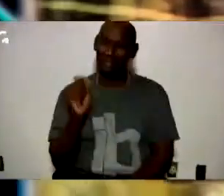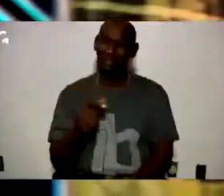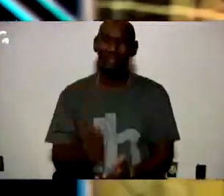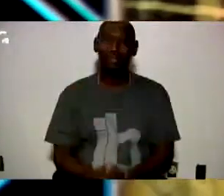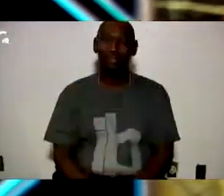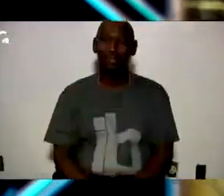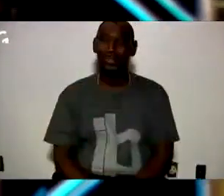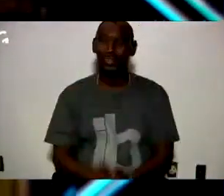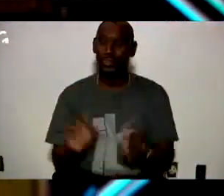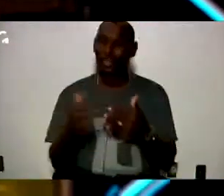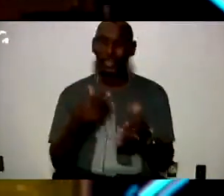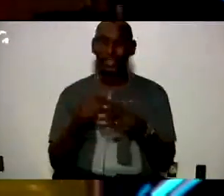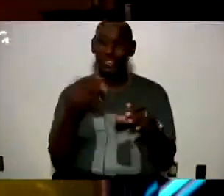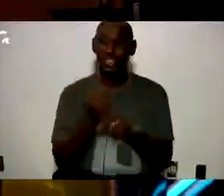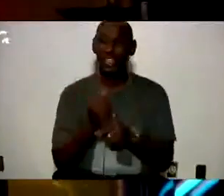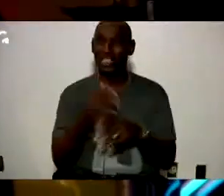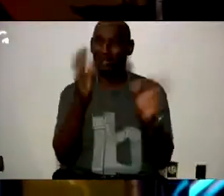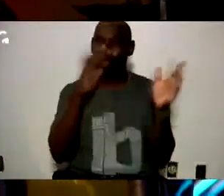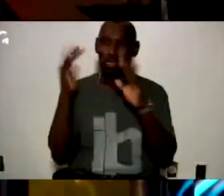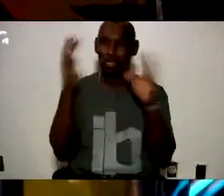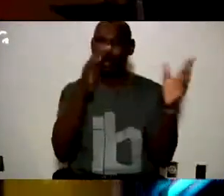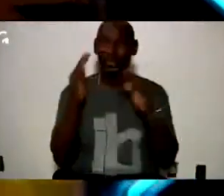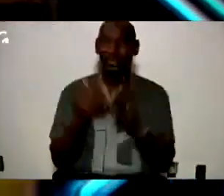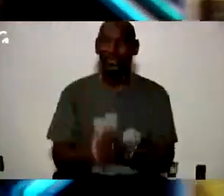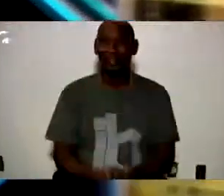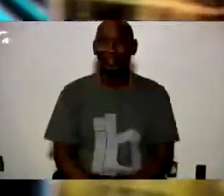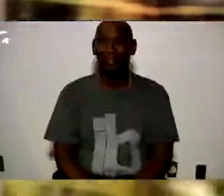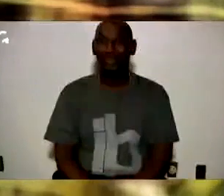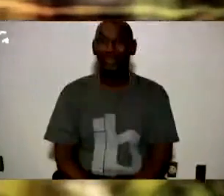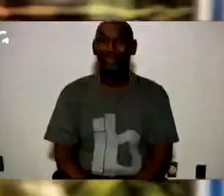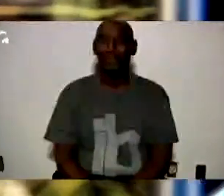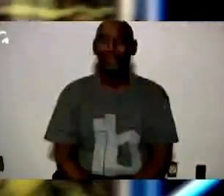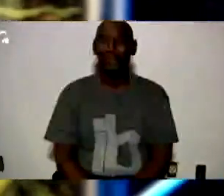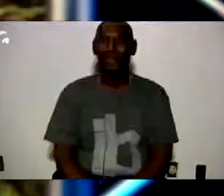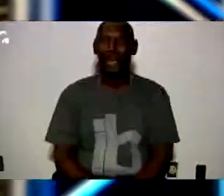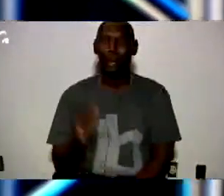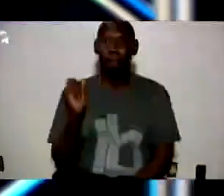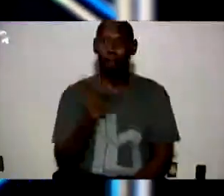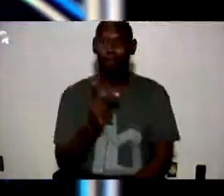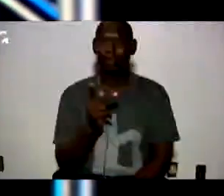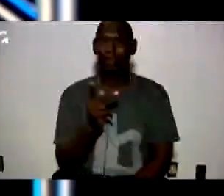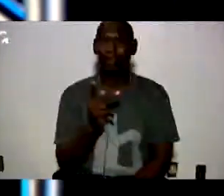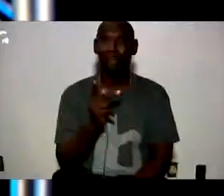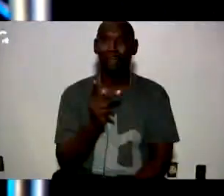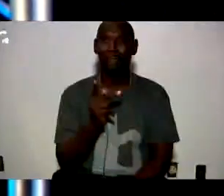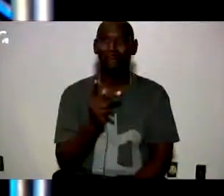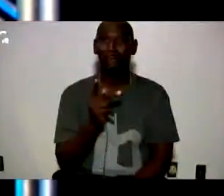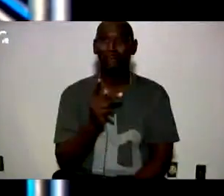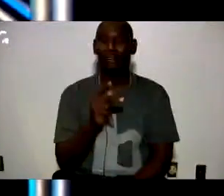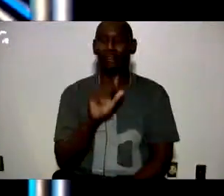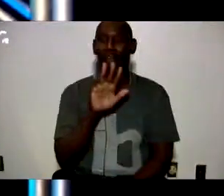Do whatever it takes to get a standing ovation. So I've been back for